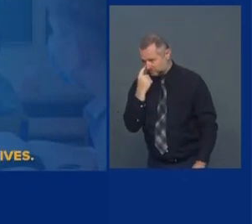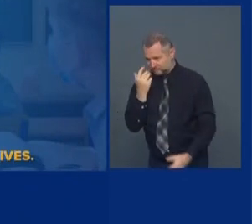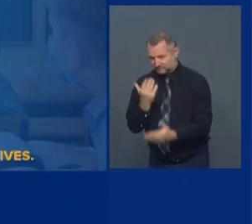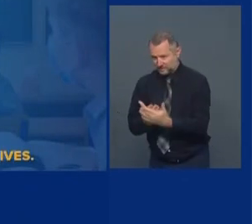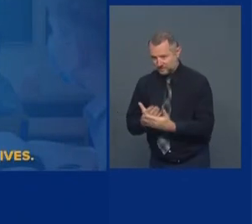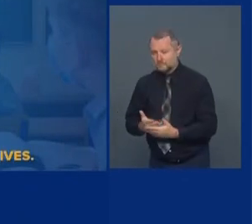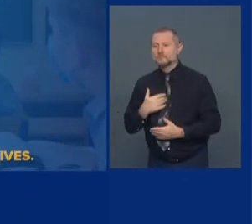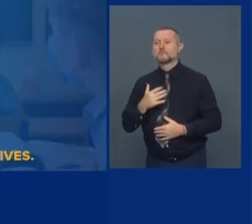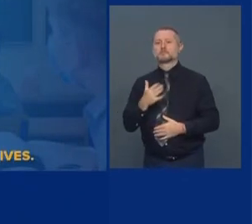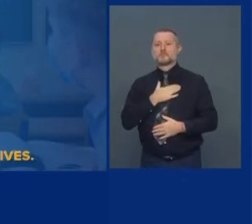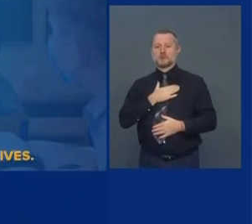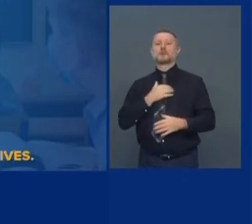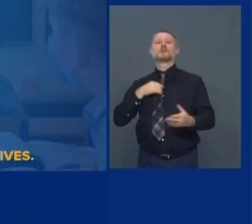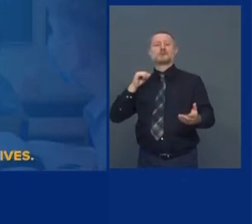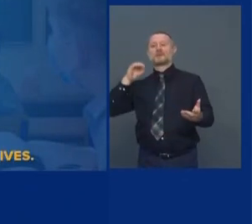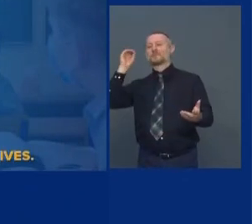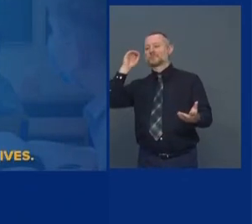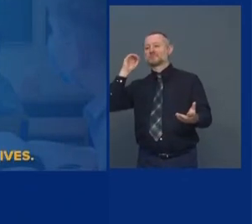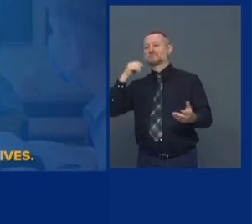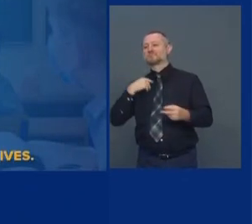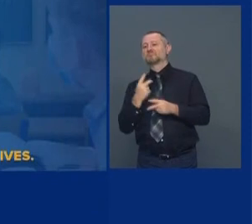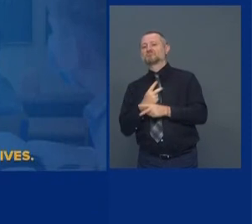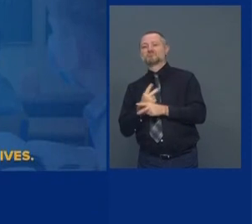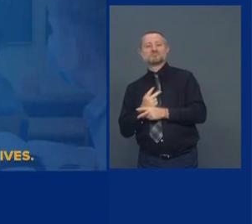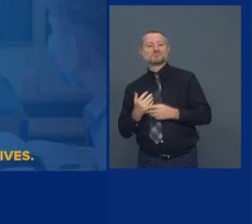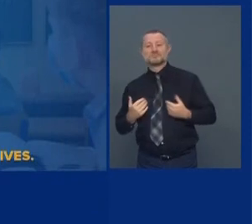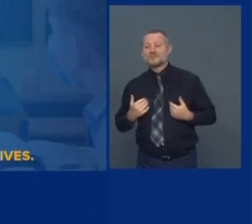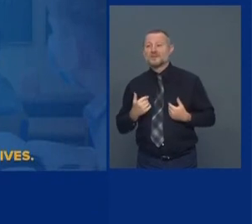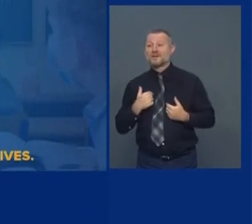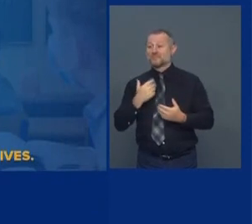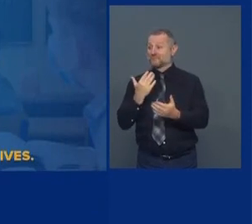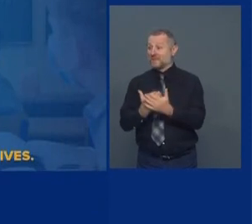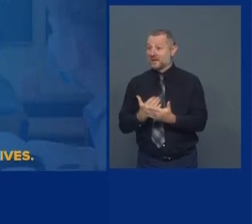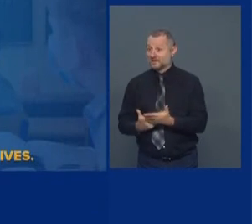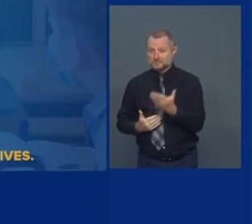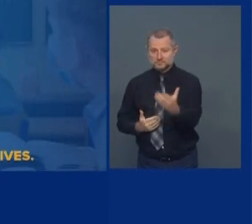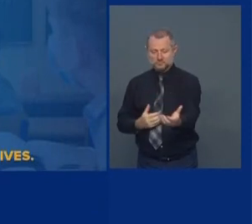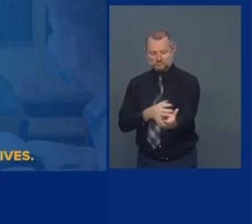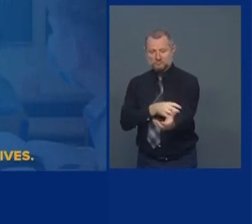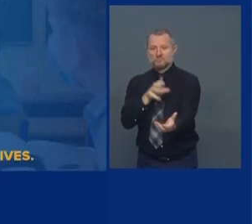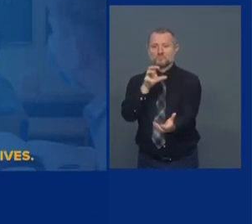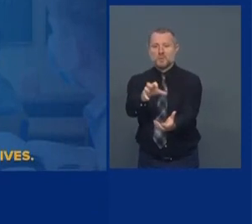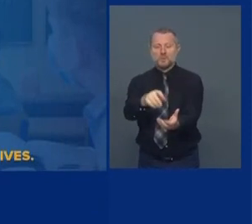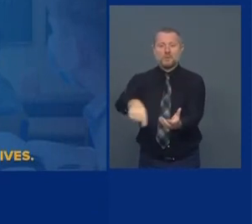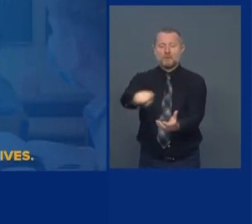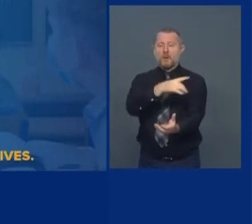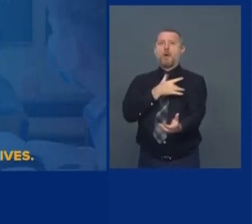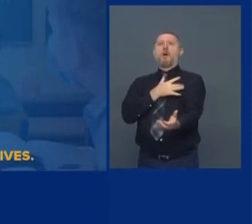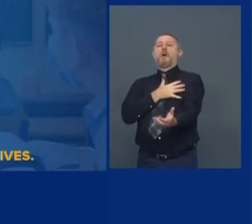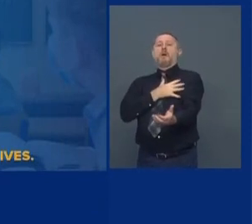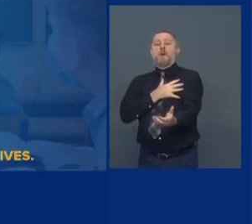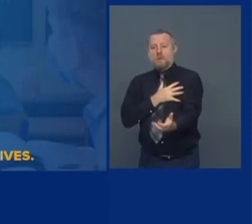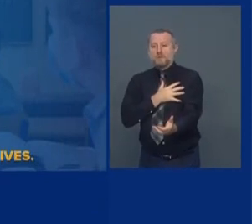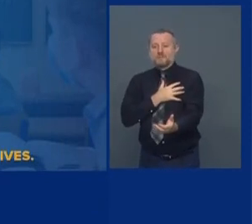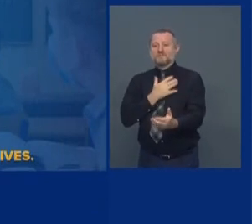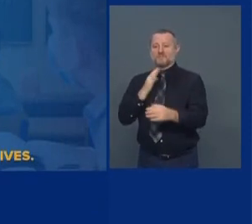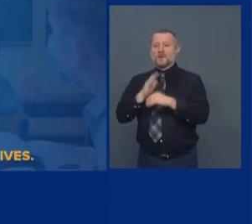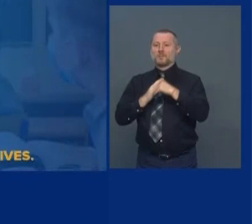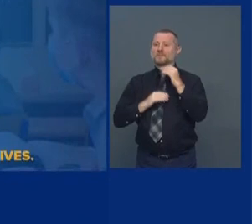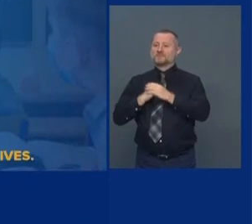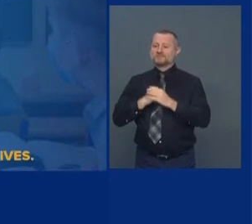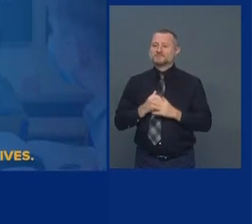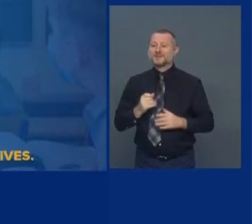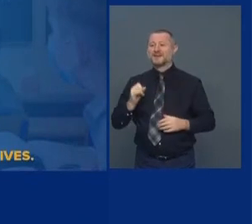The facts empower people, and the facts give people comfort. If a fact is a fact, not a